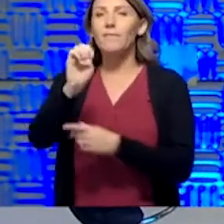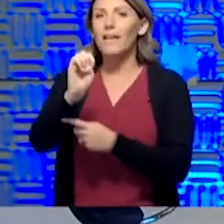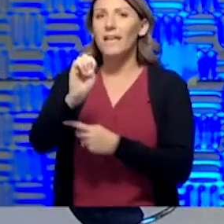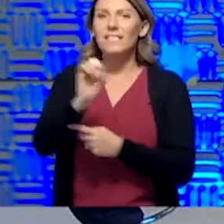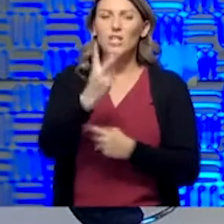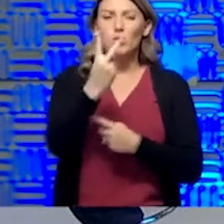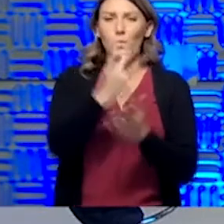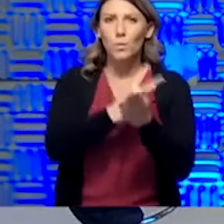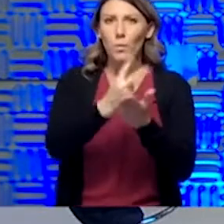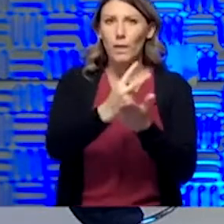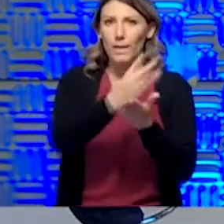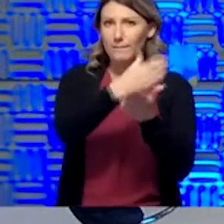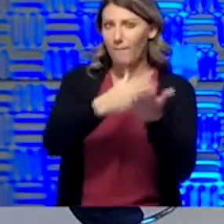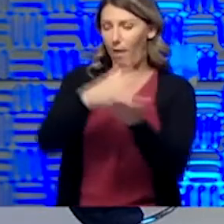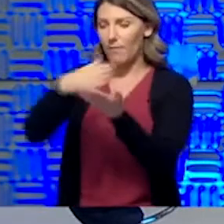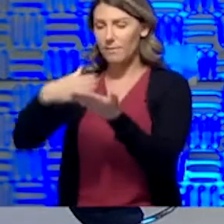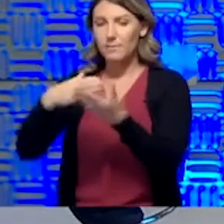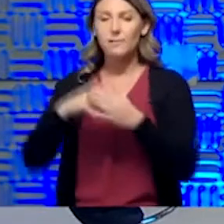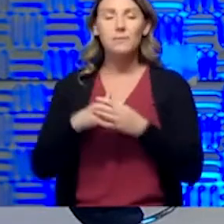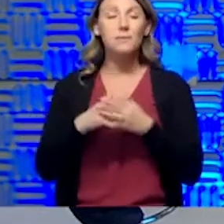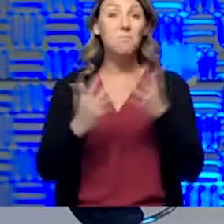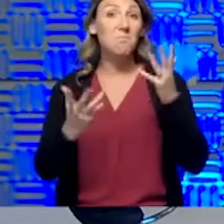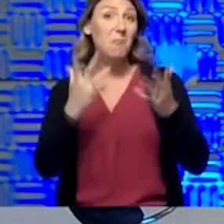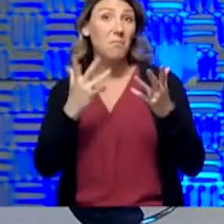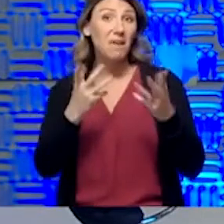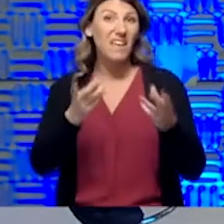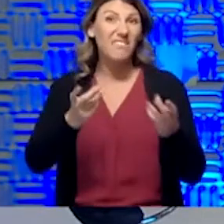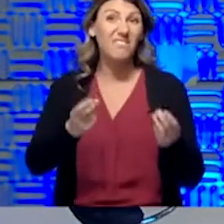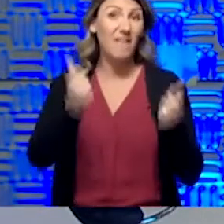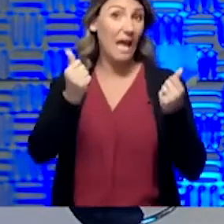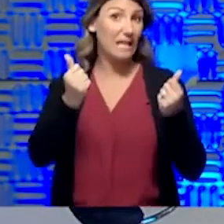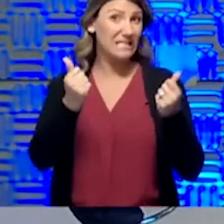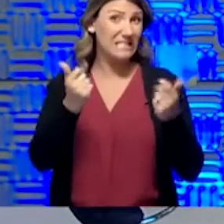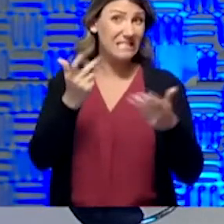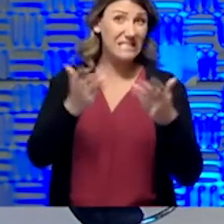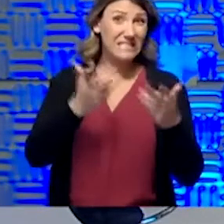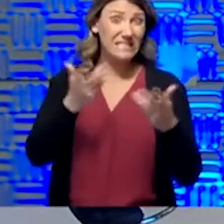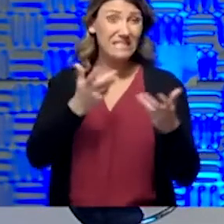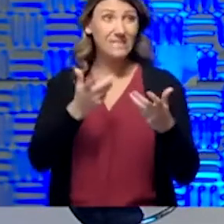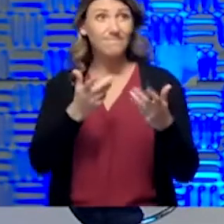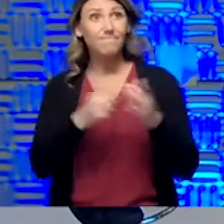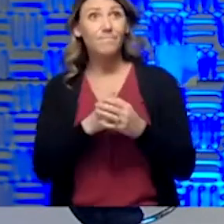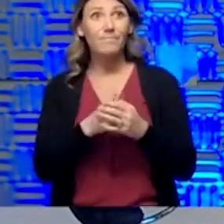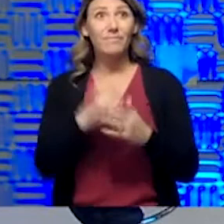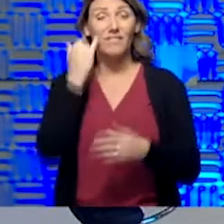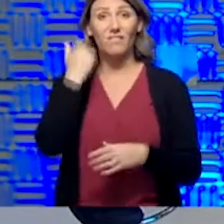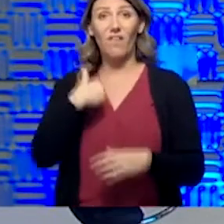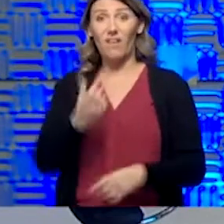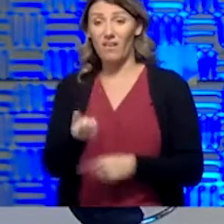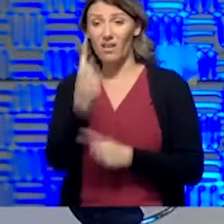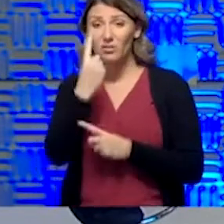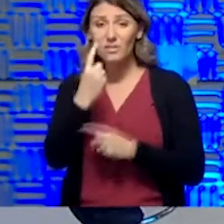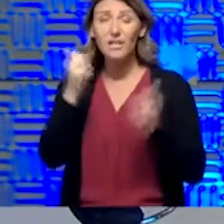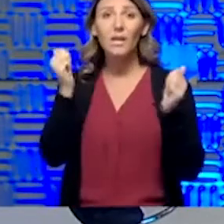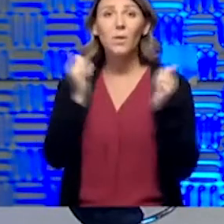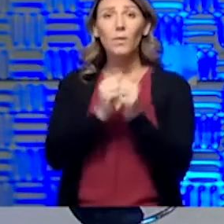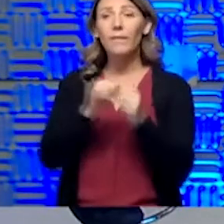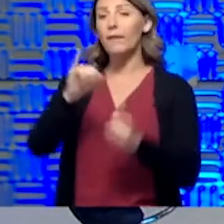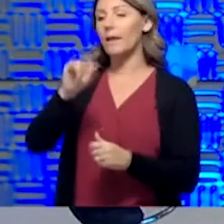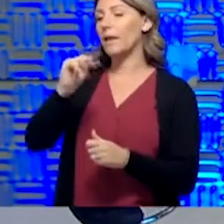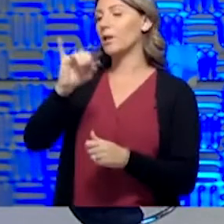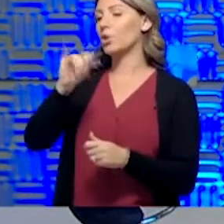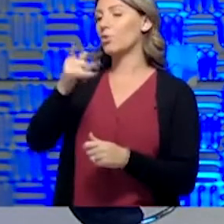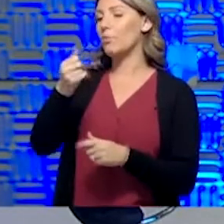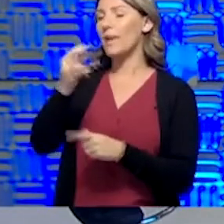-in might be, whether they're a little fast or not, given that, if I understand correctly, with the incubation period and how long it